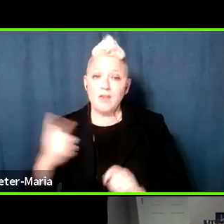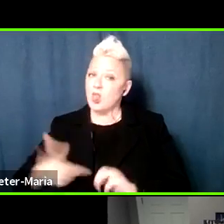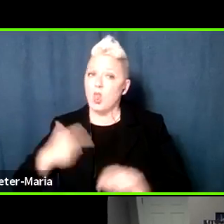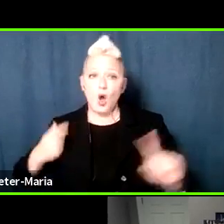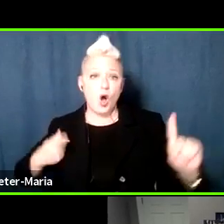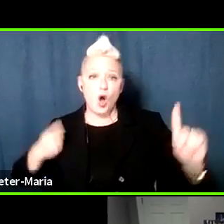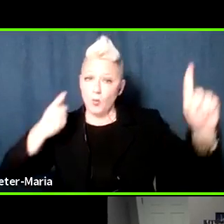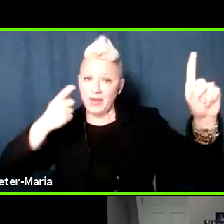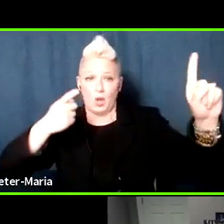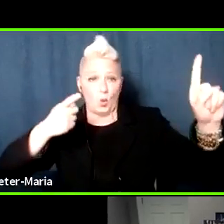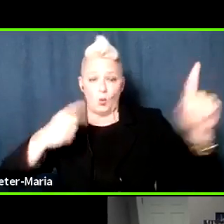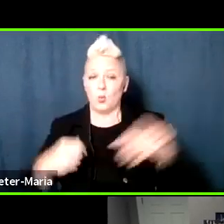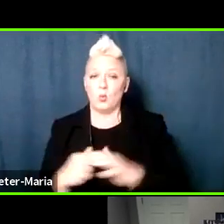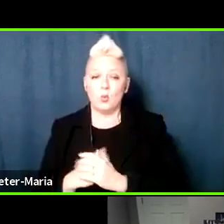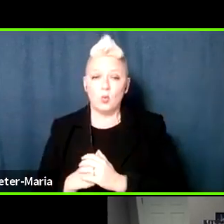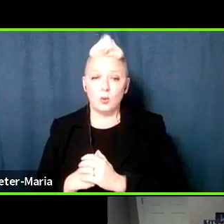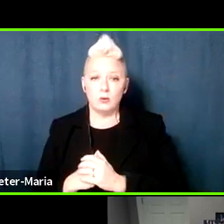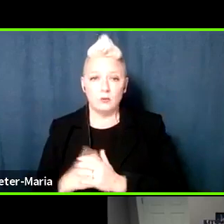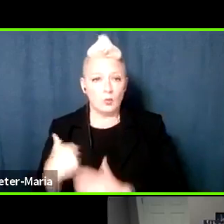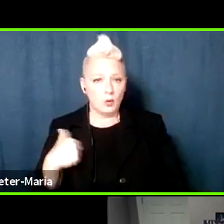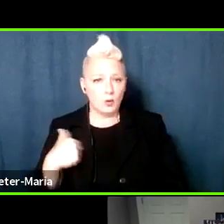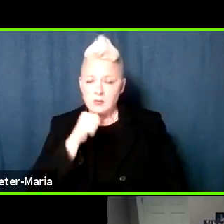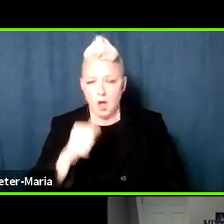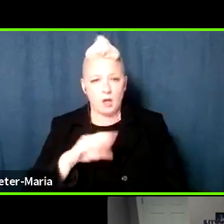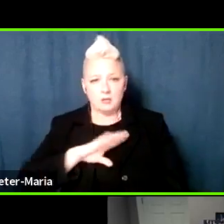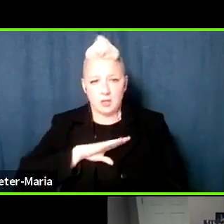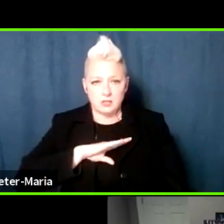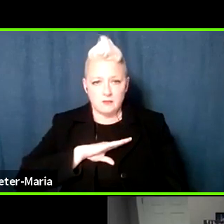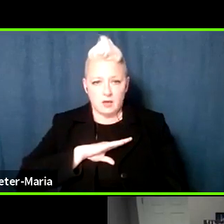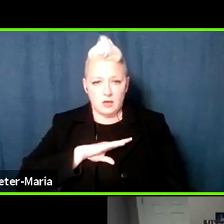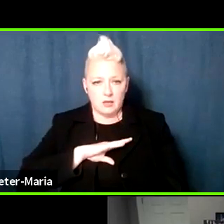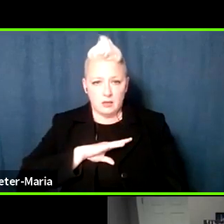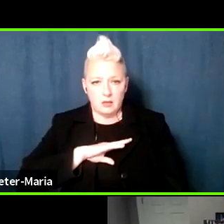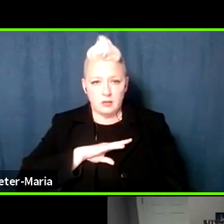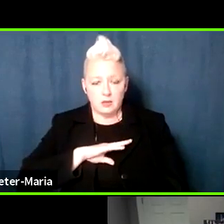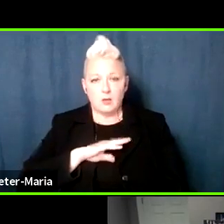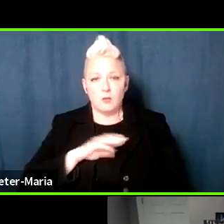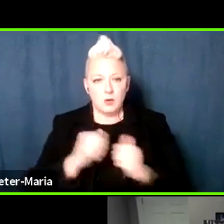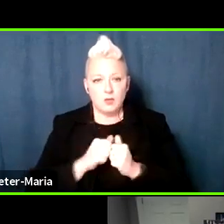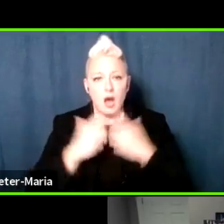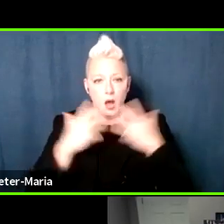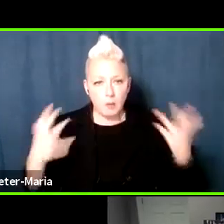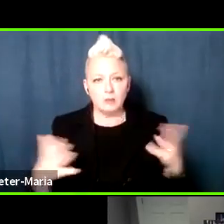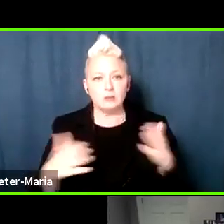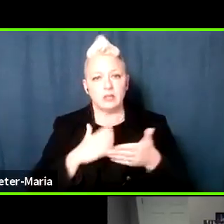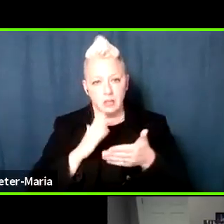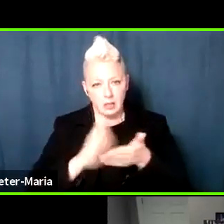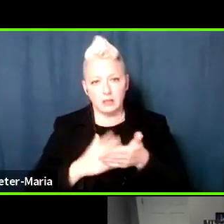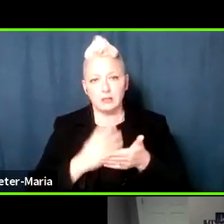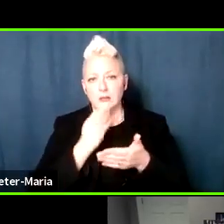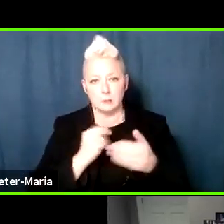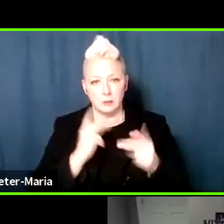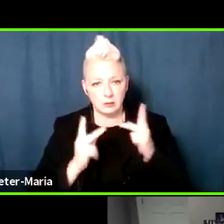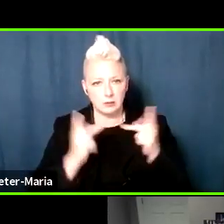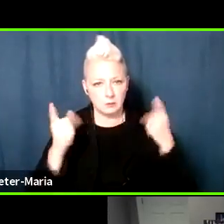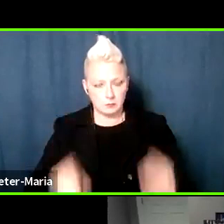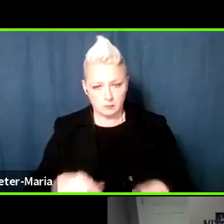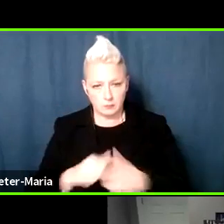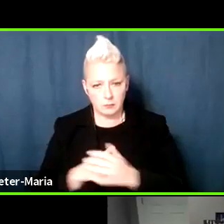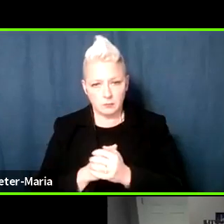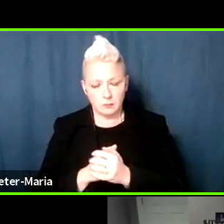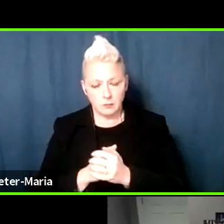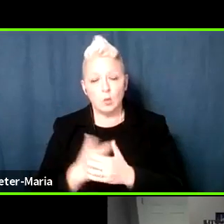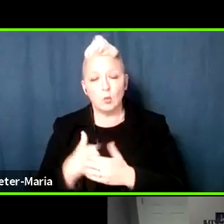think we're all very dissatisfied with the extent of anti-Semitism. We're committed to finding longer term